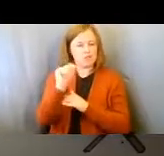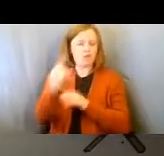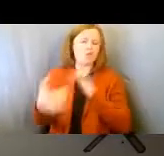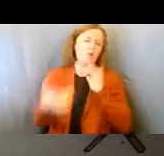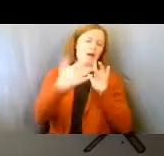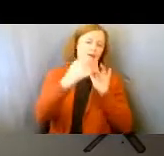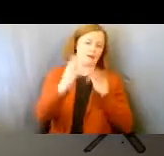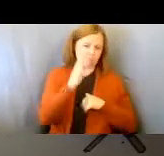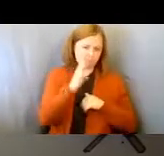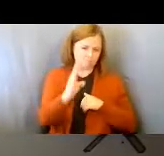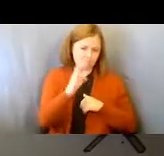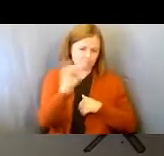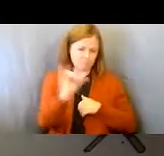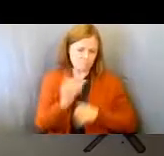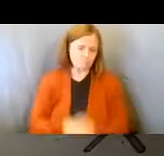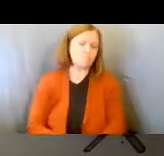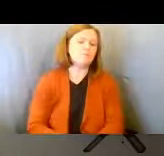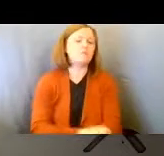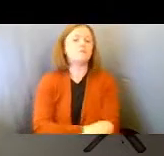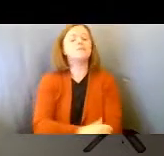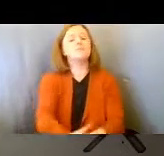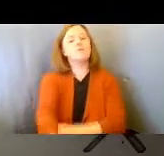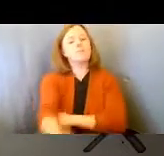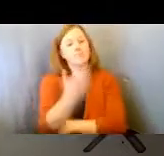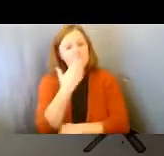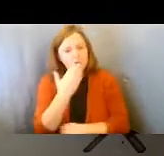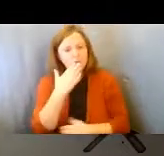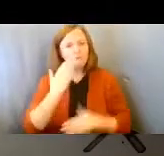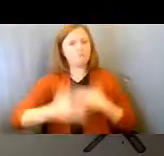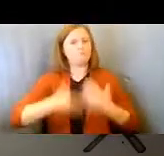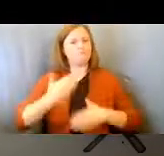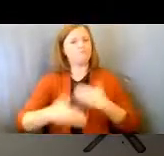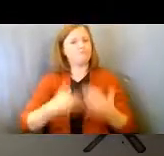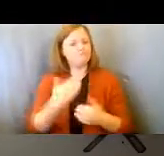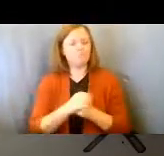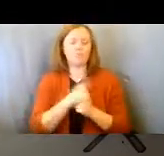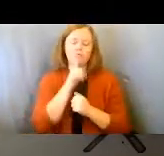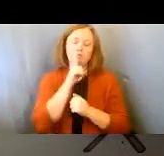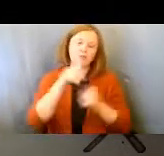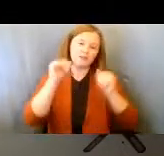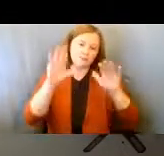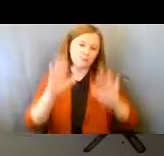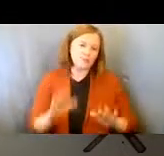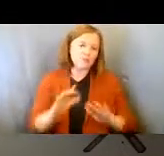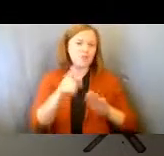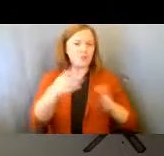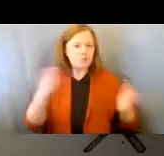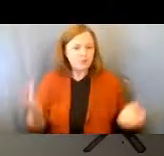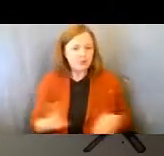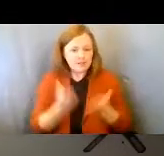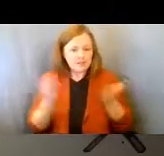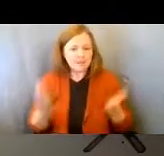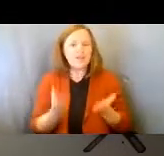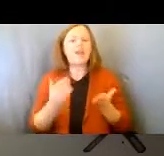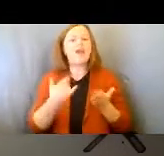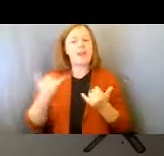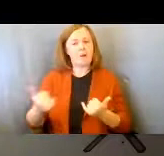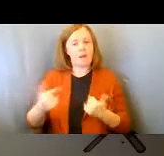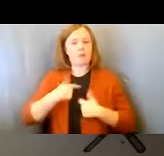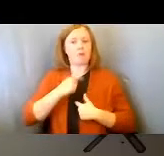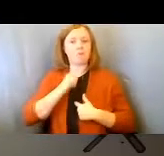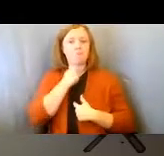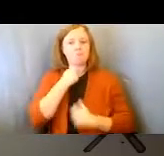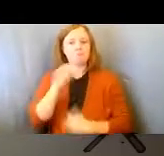us directly. So thank you for going through that. We greatly appreciate that you are all here. And I'm going to mute and